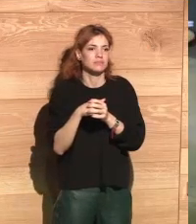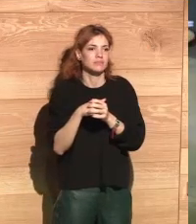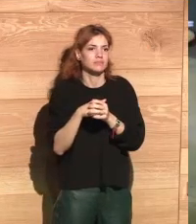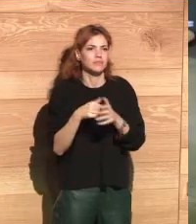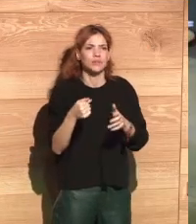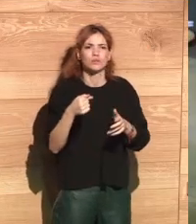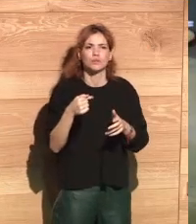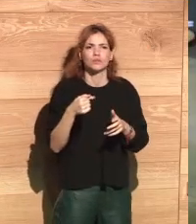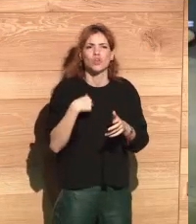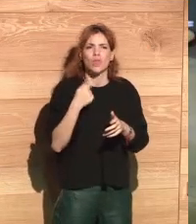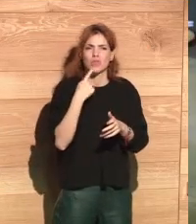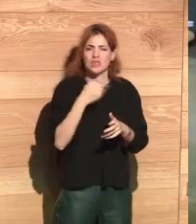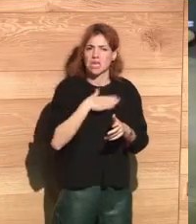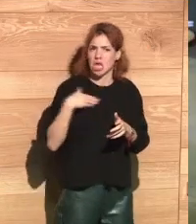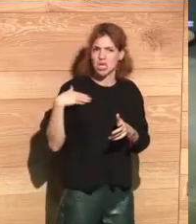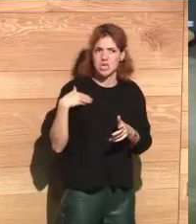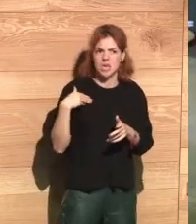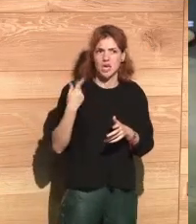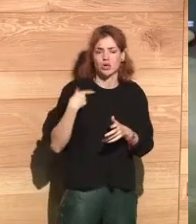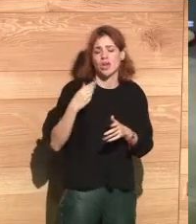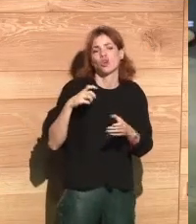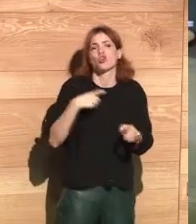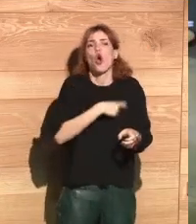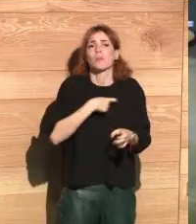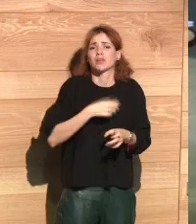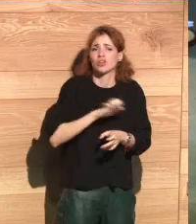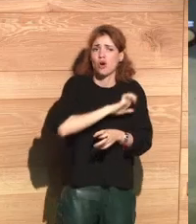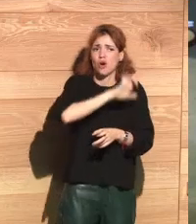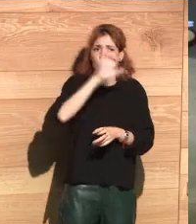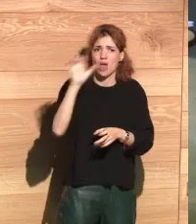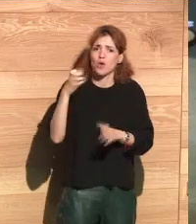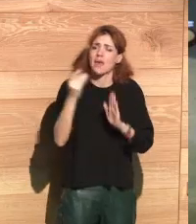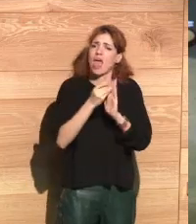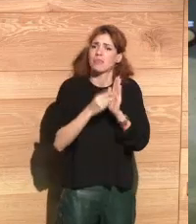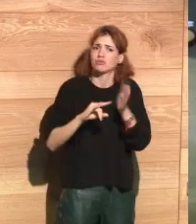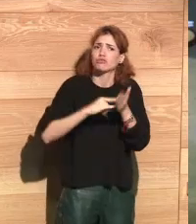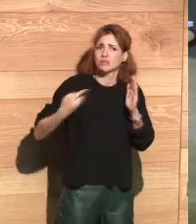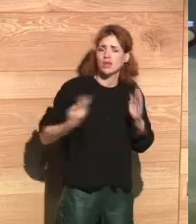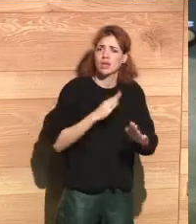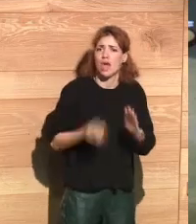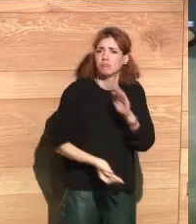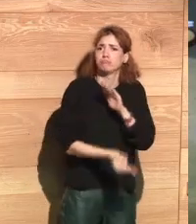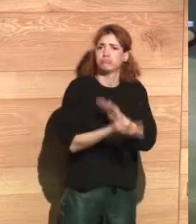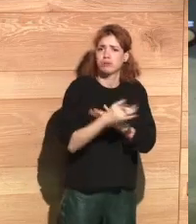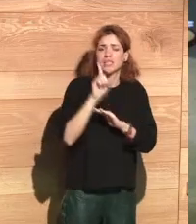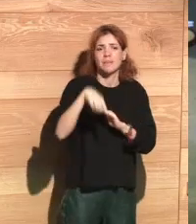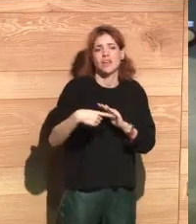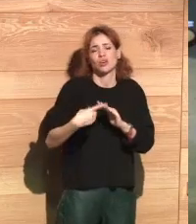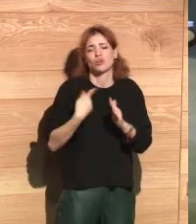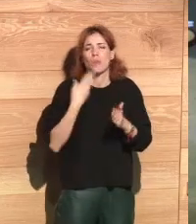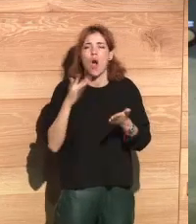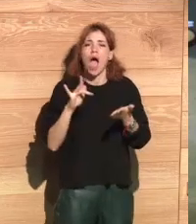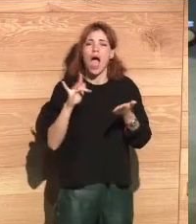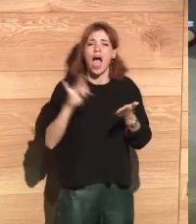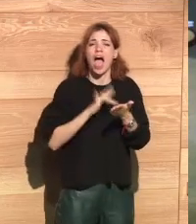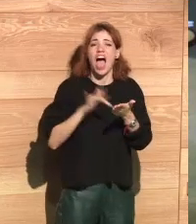add to this debate? Well, I think it's very interesting to have the European Commission